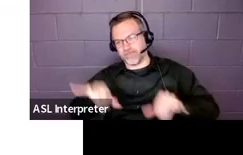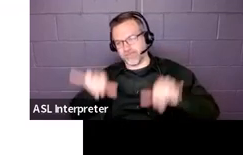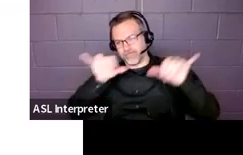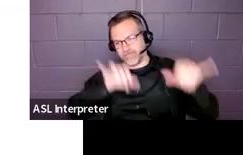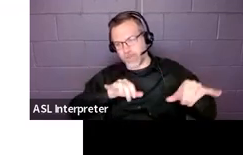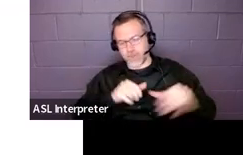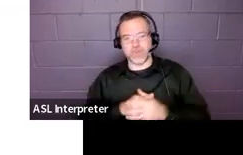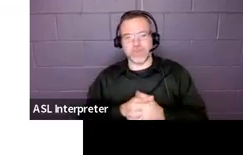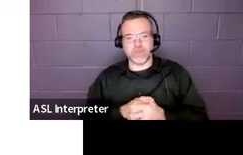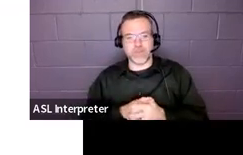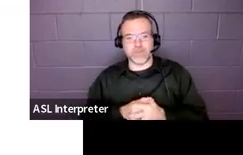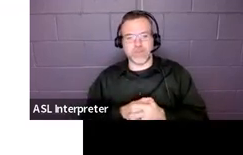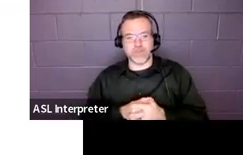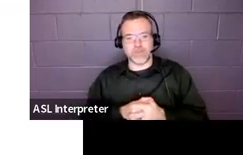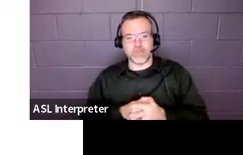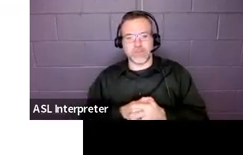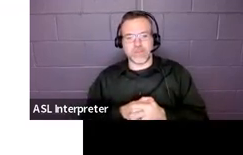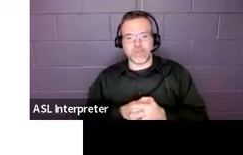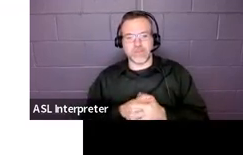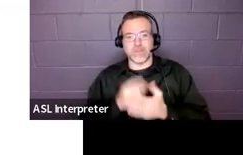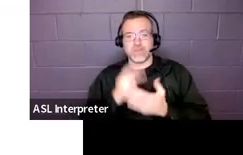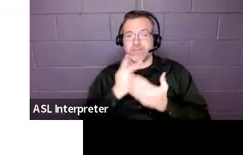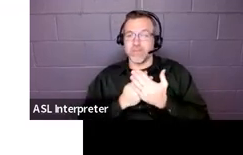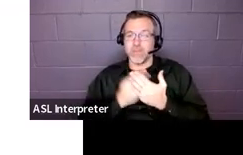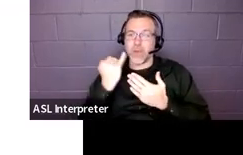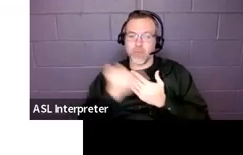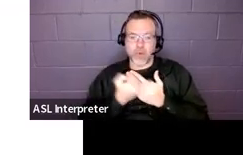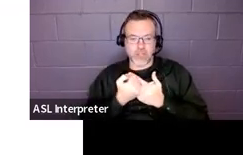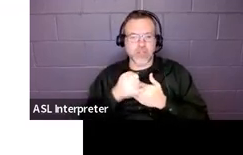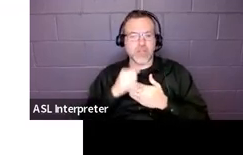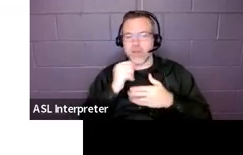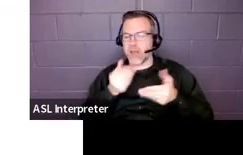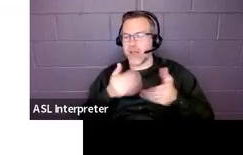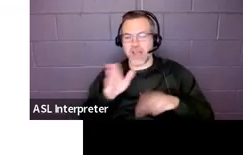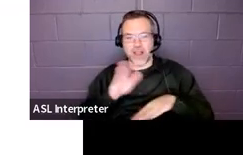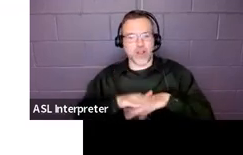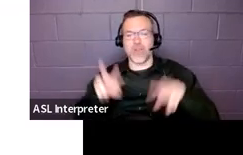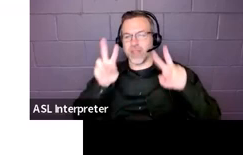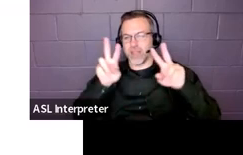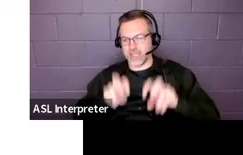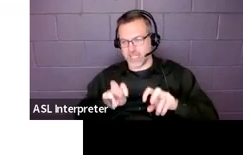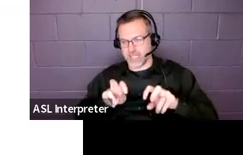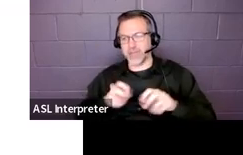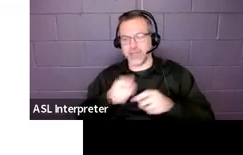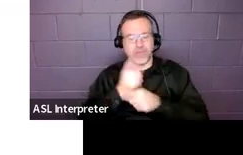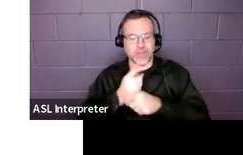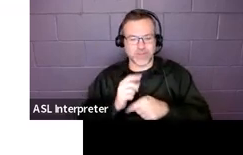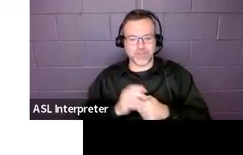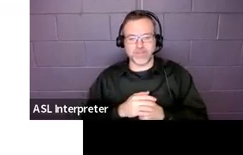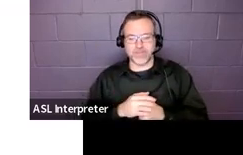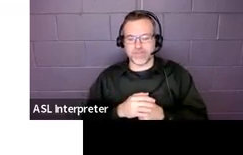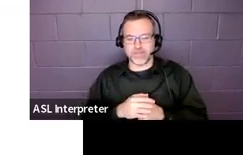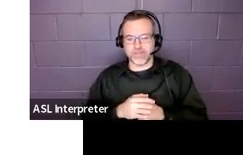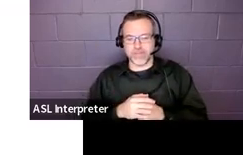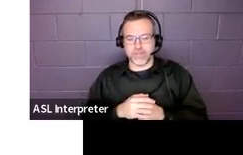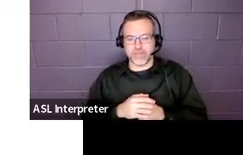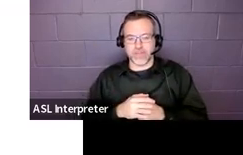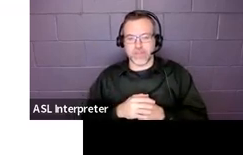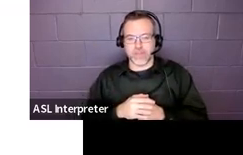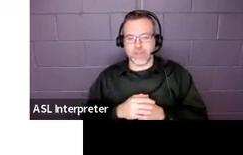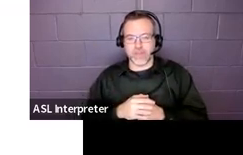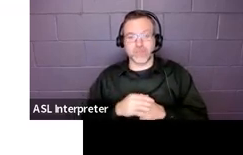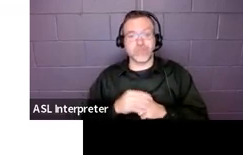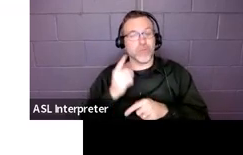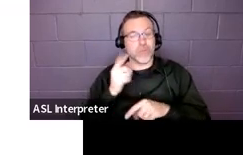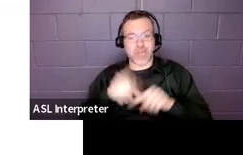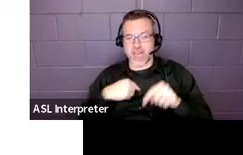Yeah. And then the projects not being allowed on the assessments and outlines, you know, being allowed on assessment in those blank boxes.